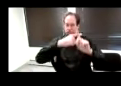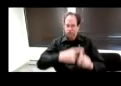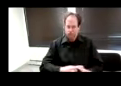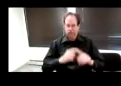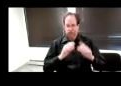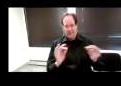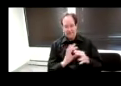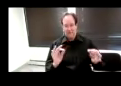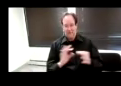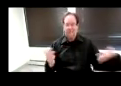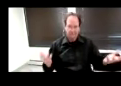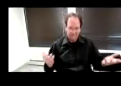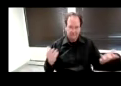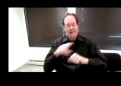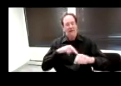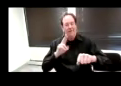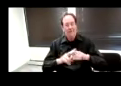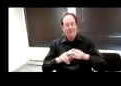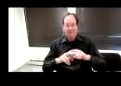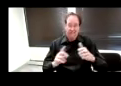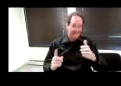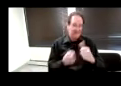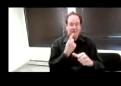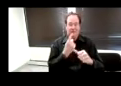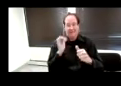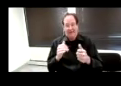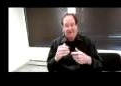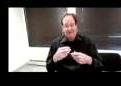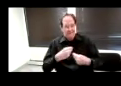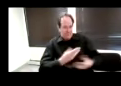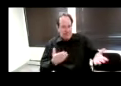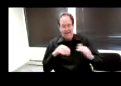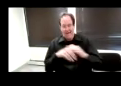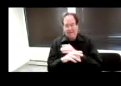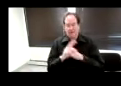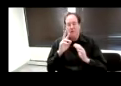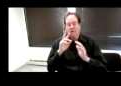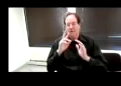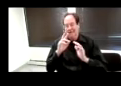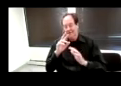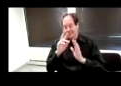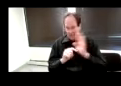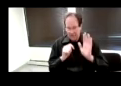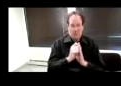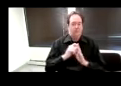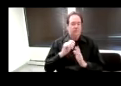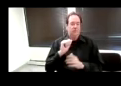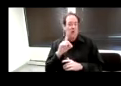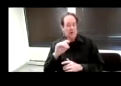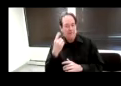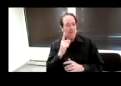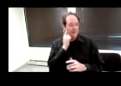So, of course, the primary one is that they provide access to video and audio for deaf and hard of hearing people.